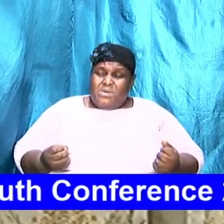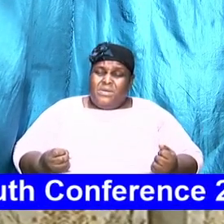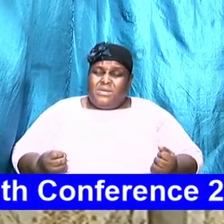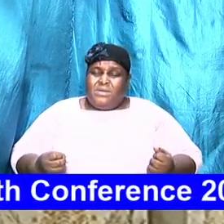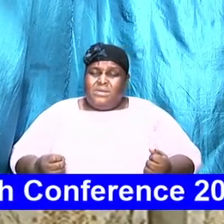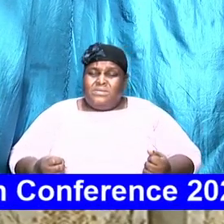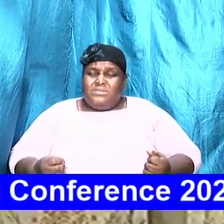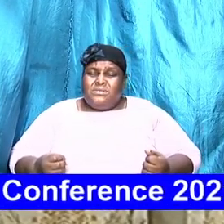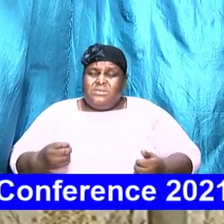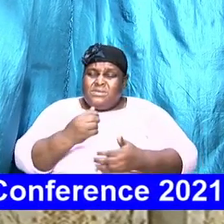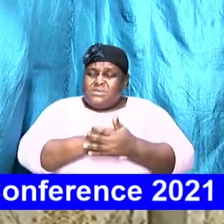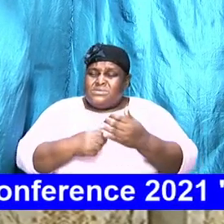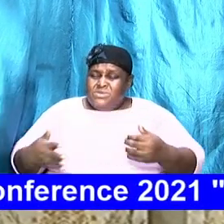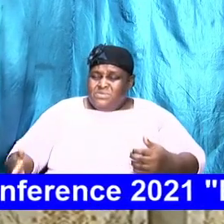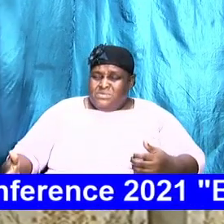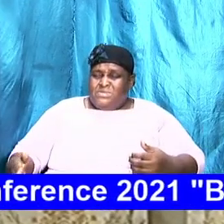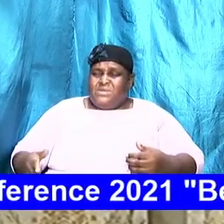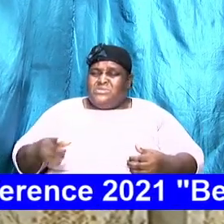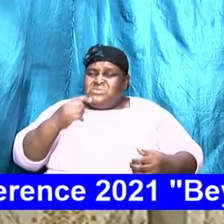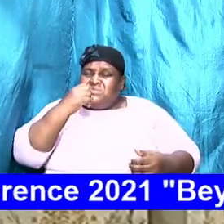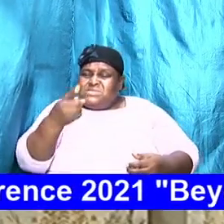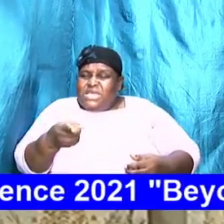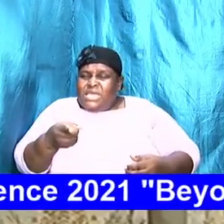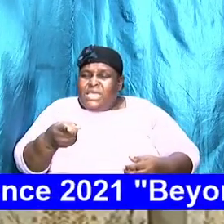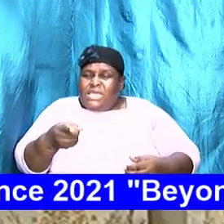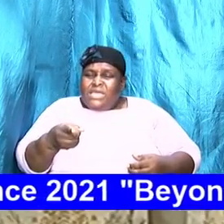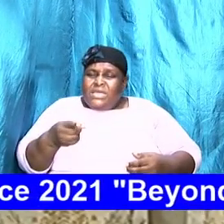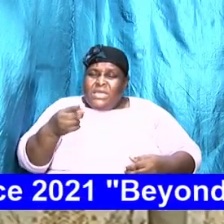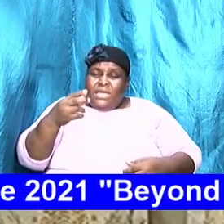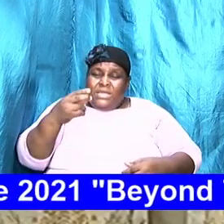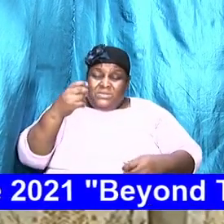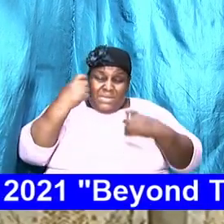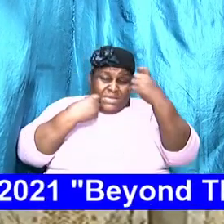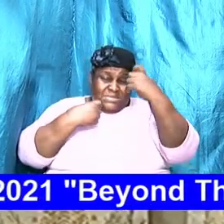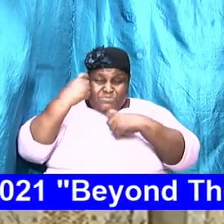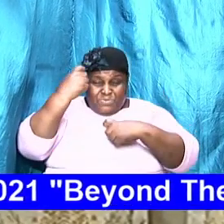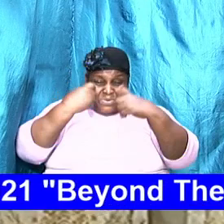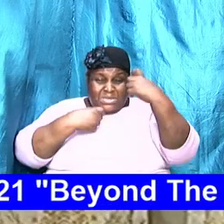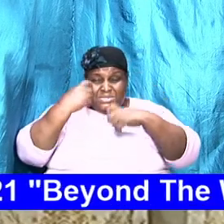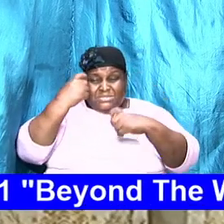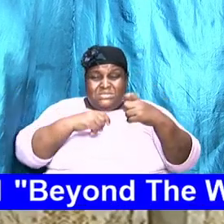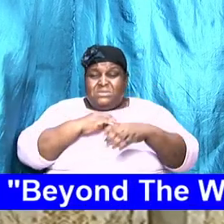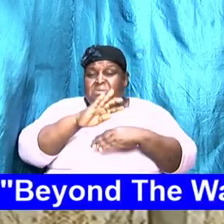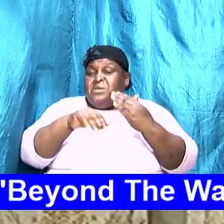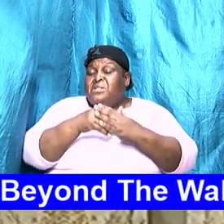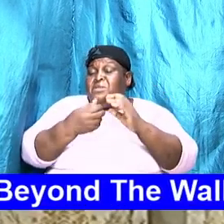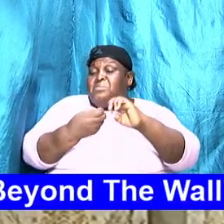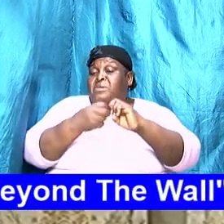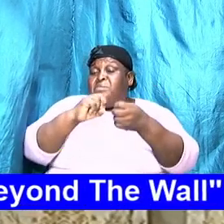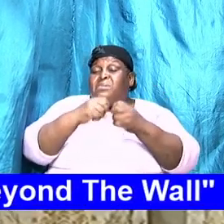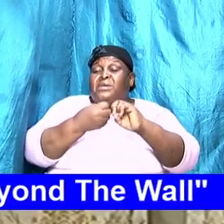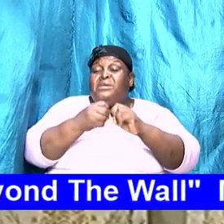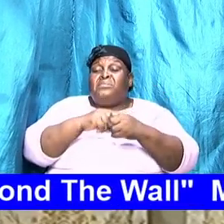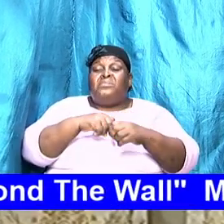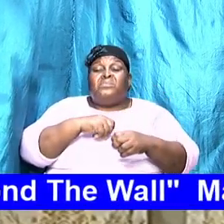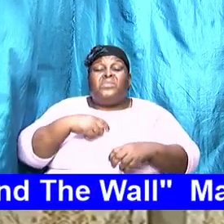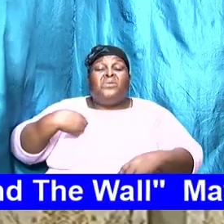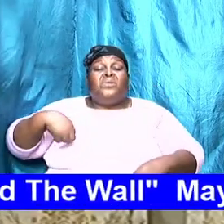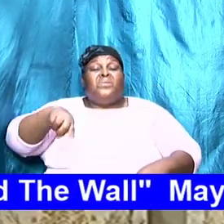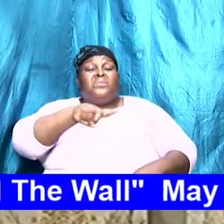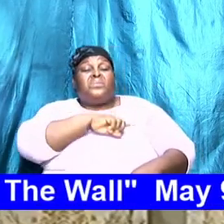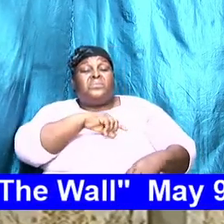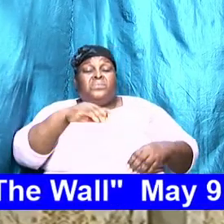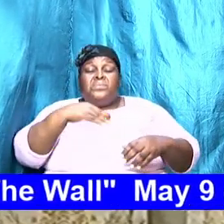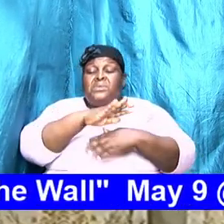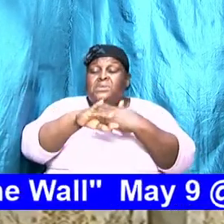the issue that we may have. Yes? We all would have something that we want to change, and